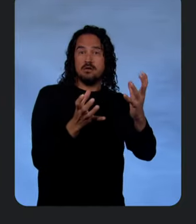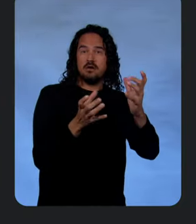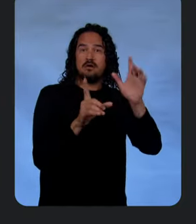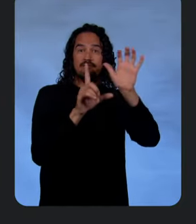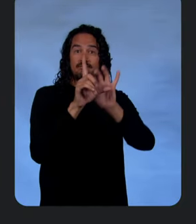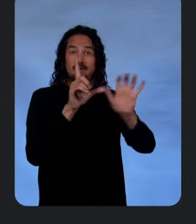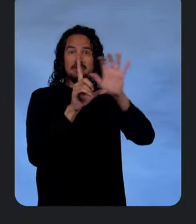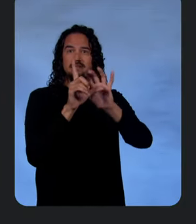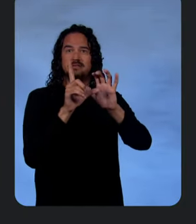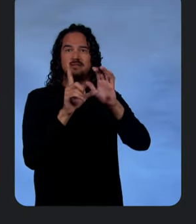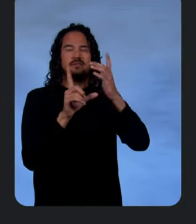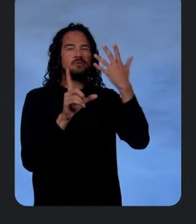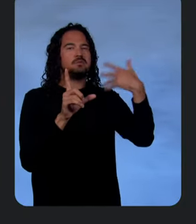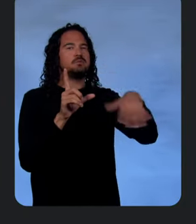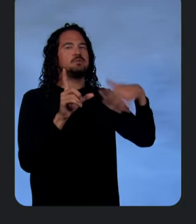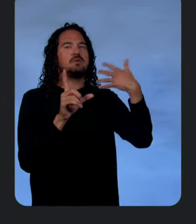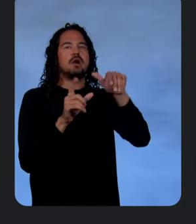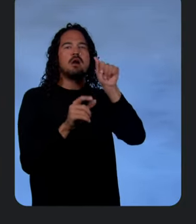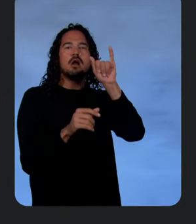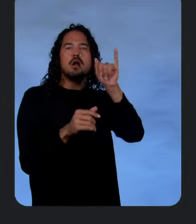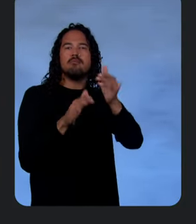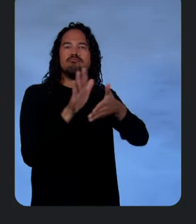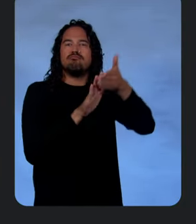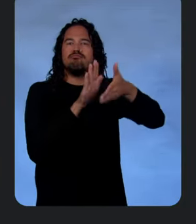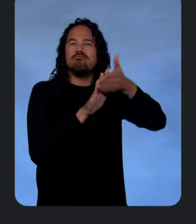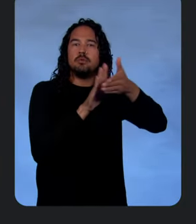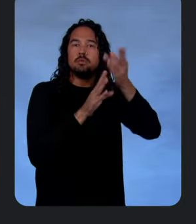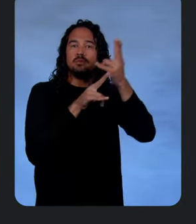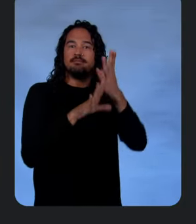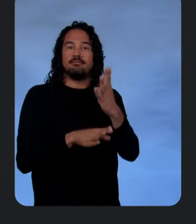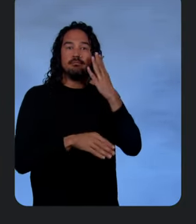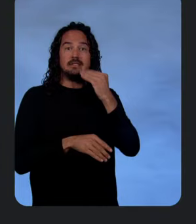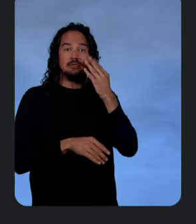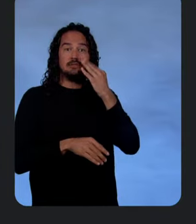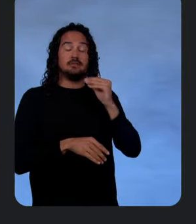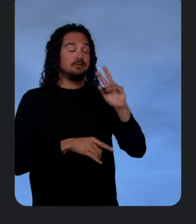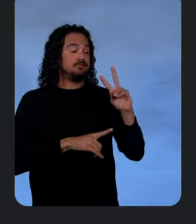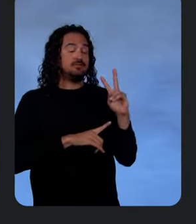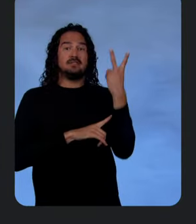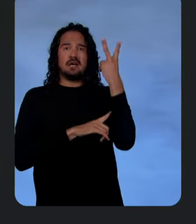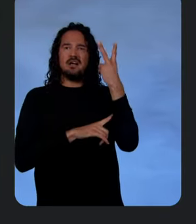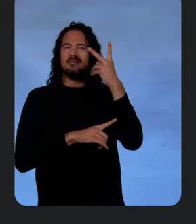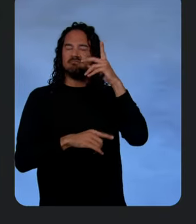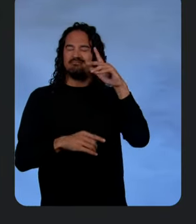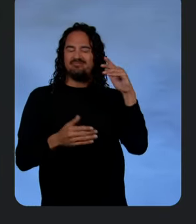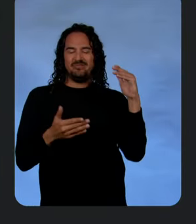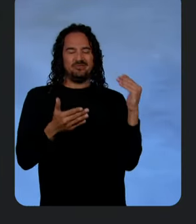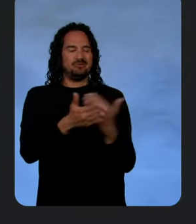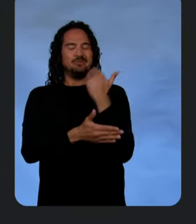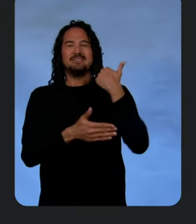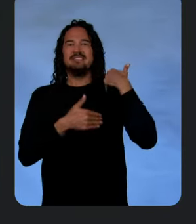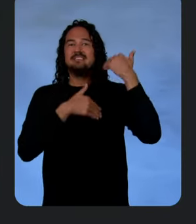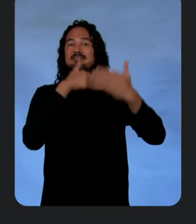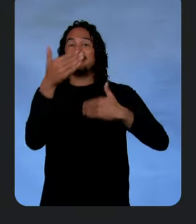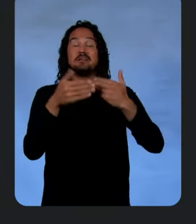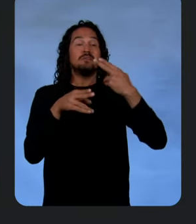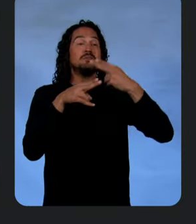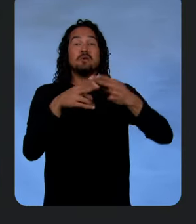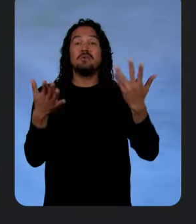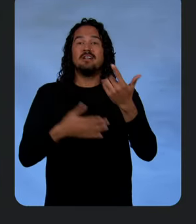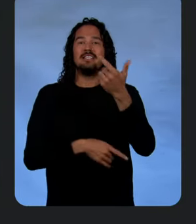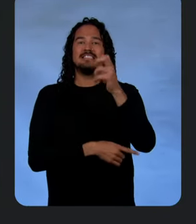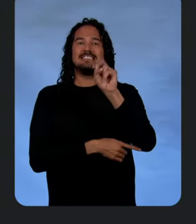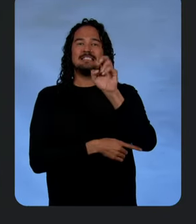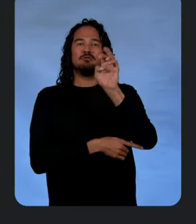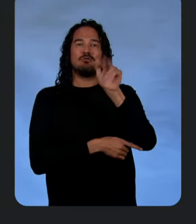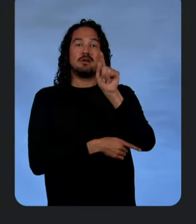experiences. At Vercel, we believe this is the future and we call this generative UI. I see